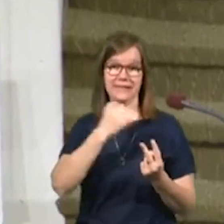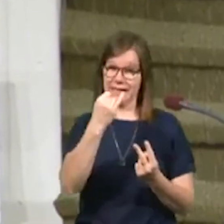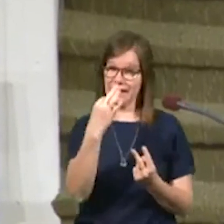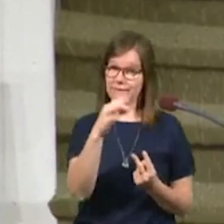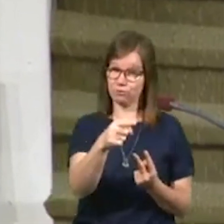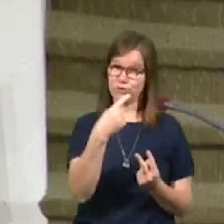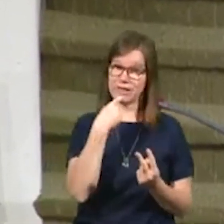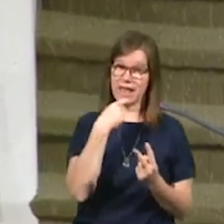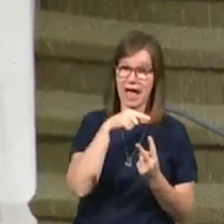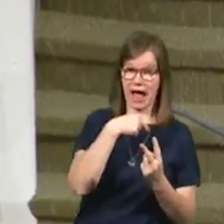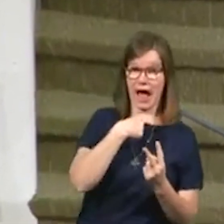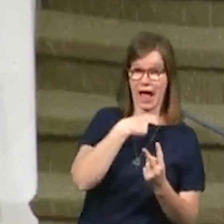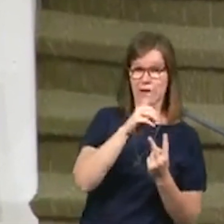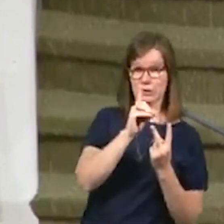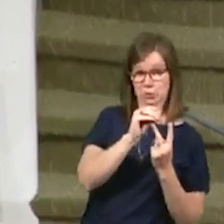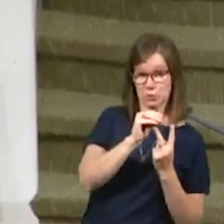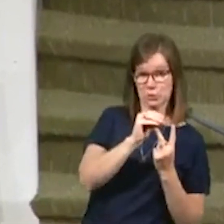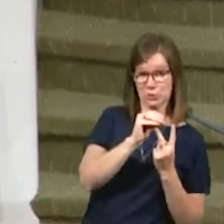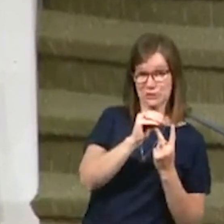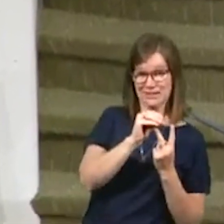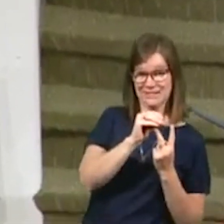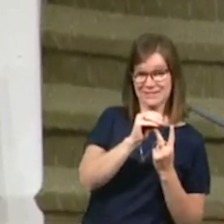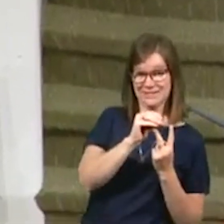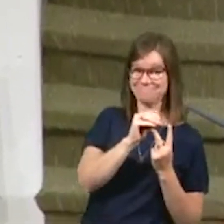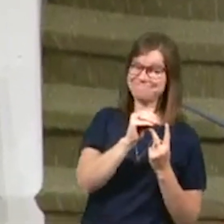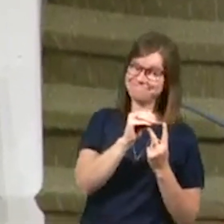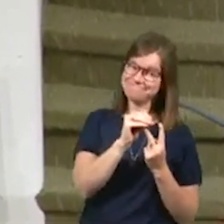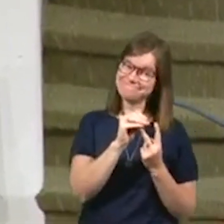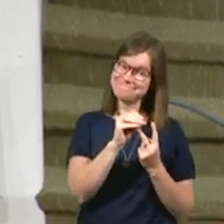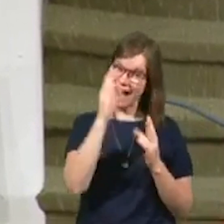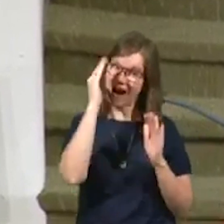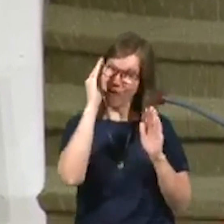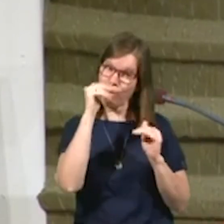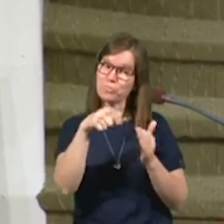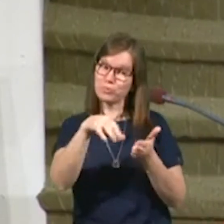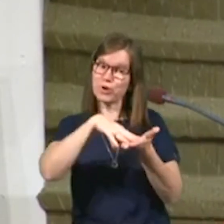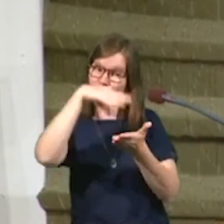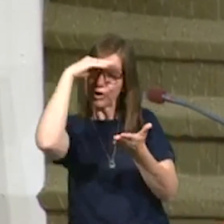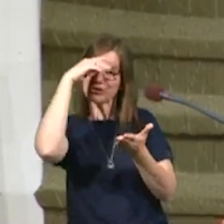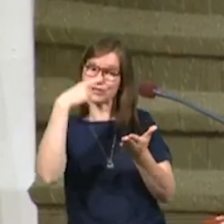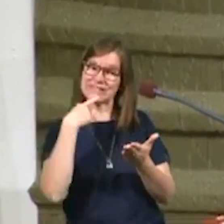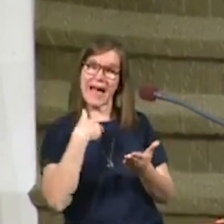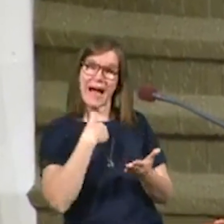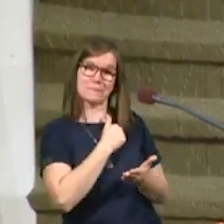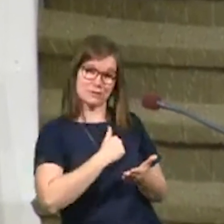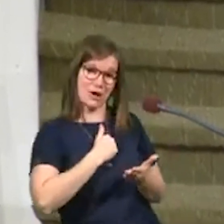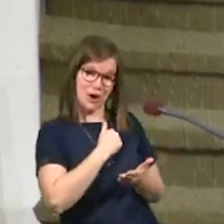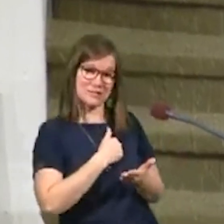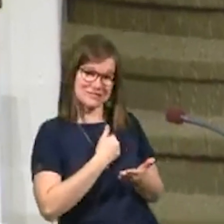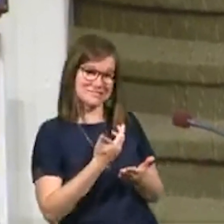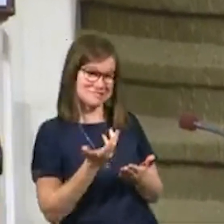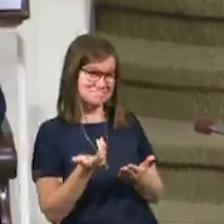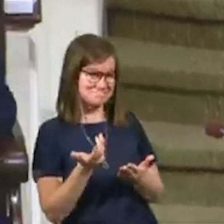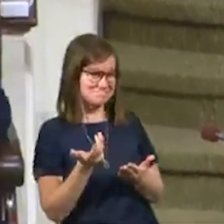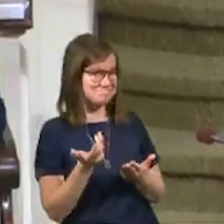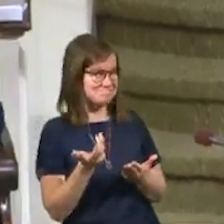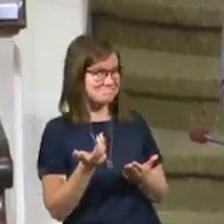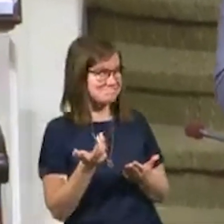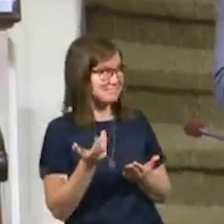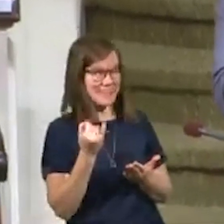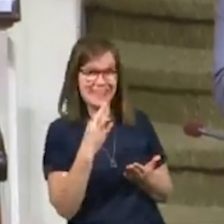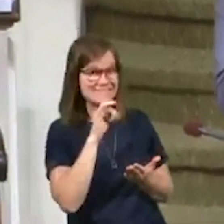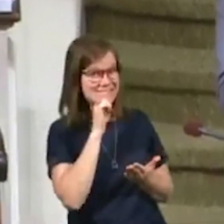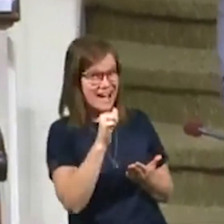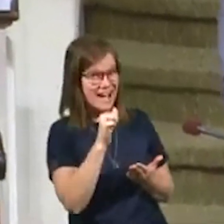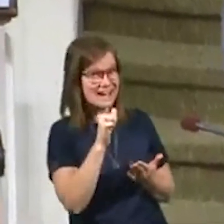I hope you've learned to say, I'm sorry. All right. If